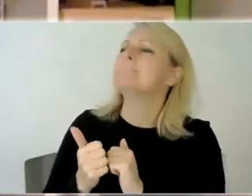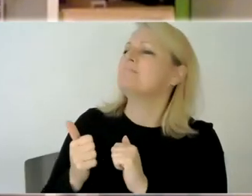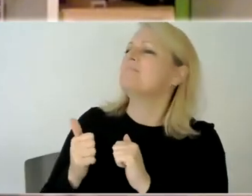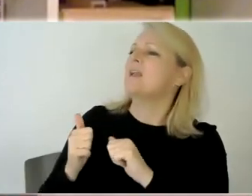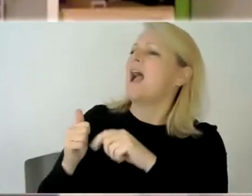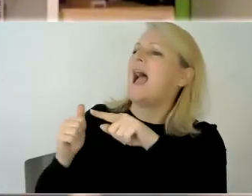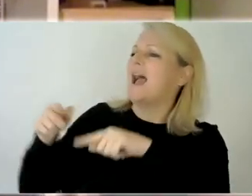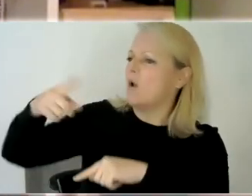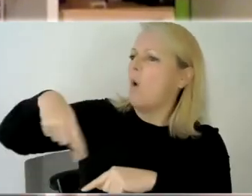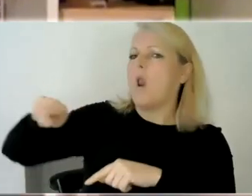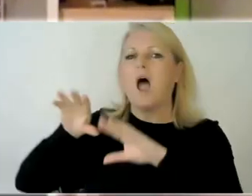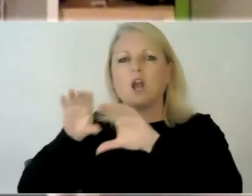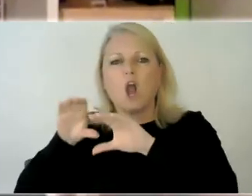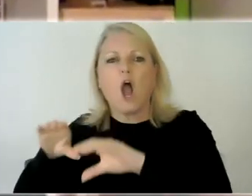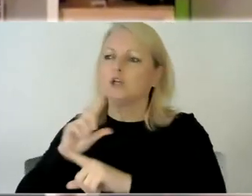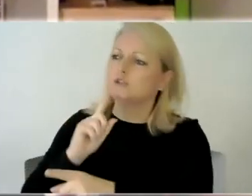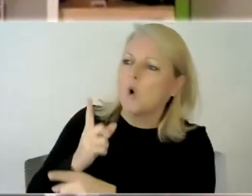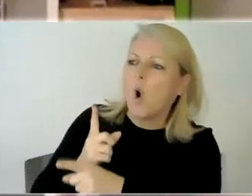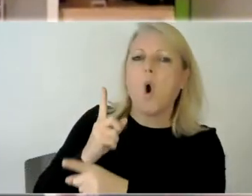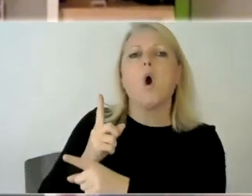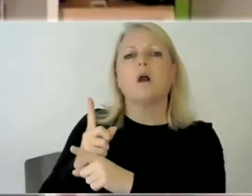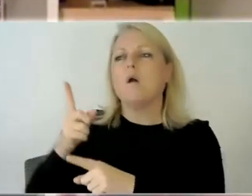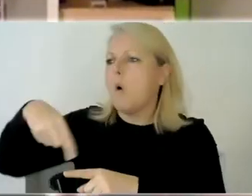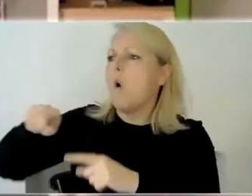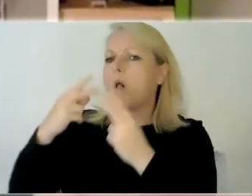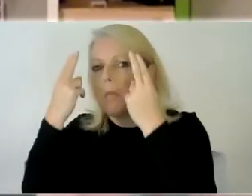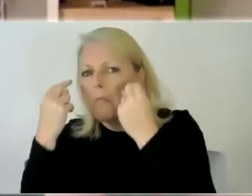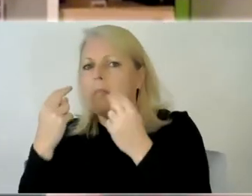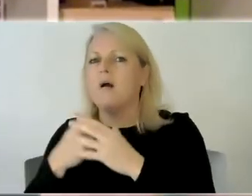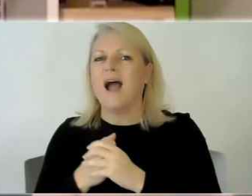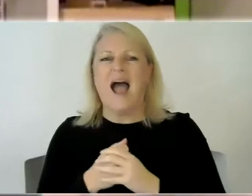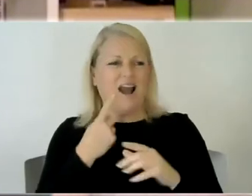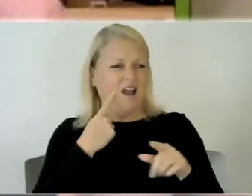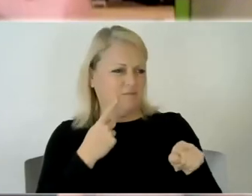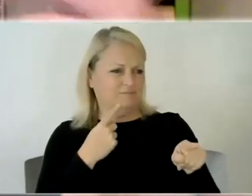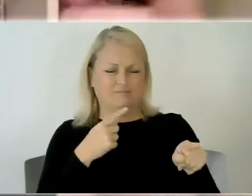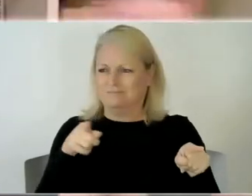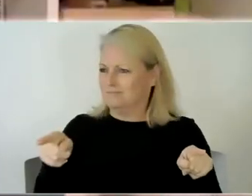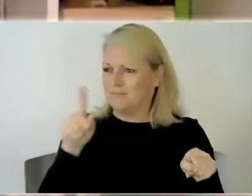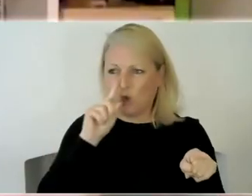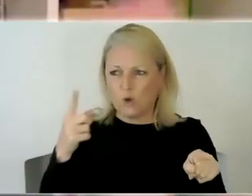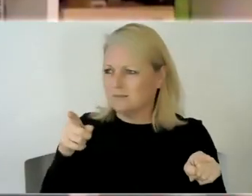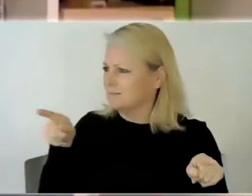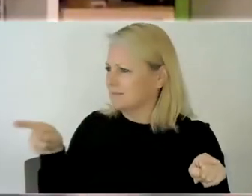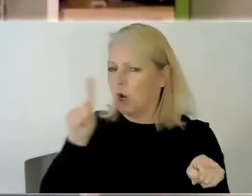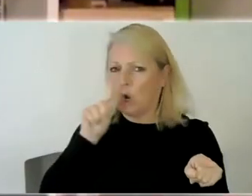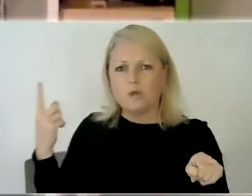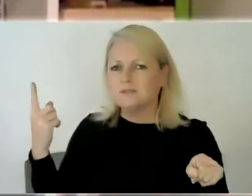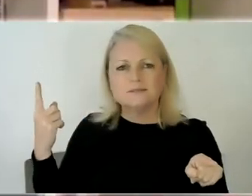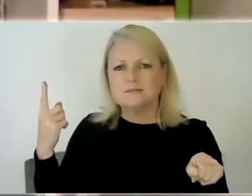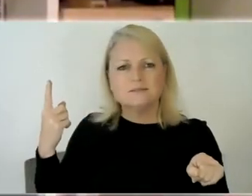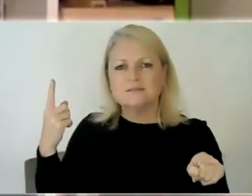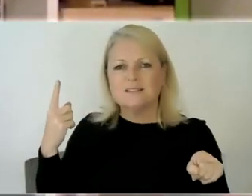games and playing i'm thinking like tommy couldn't do that and that like he wouldn't follow those instructions or